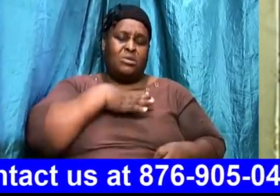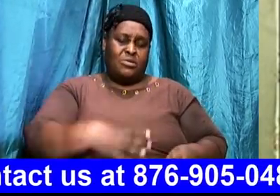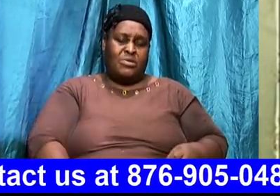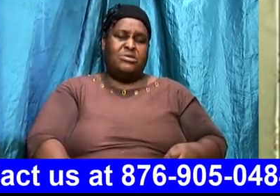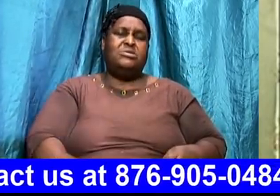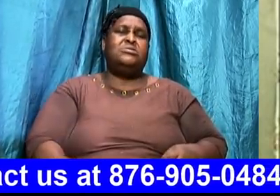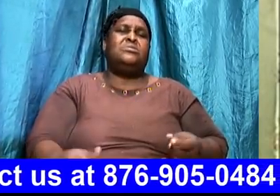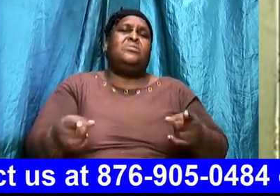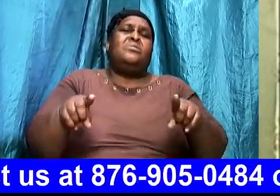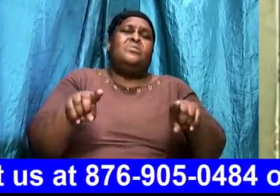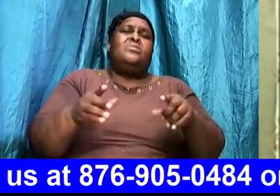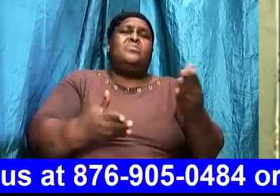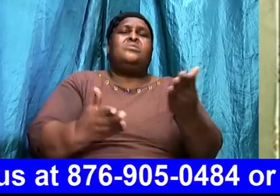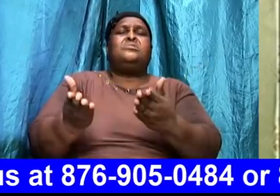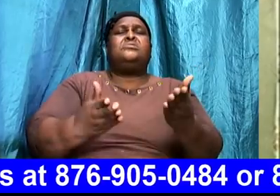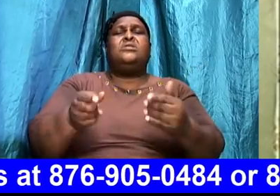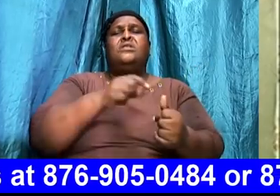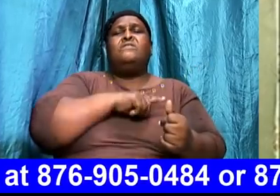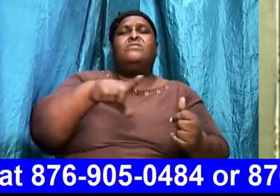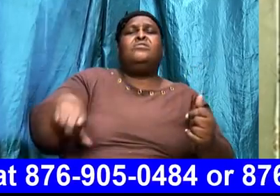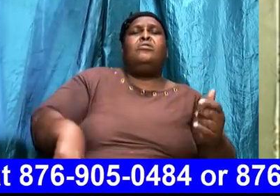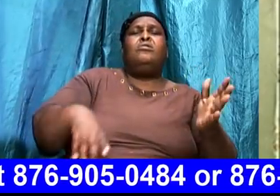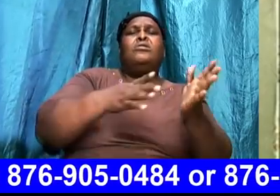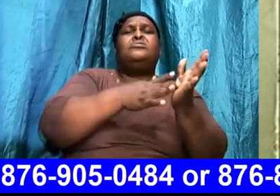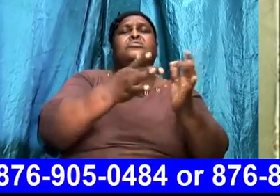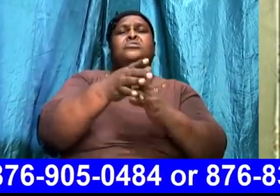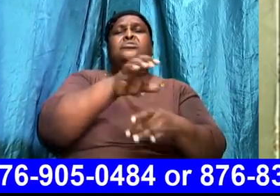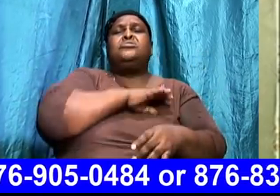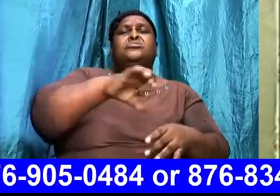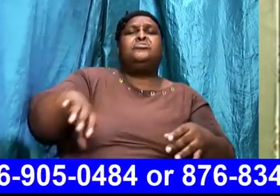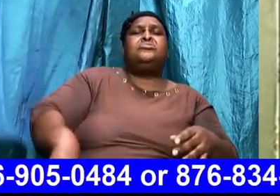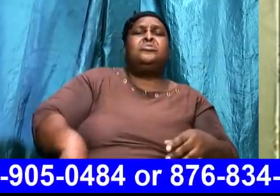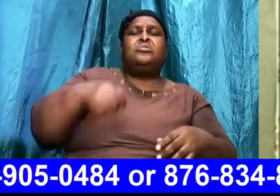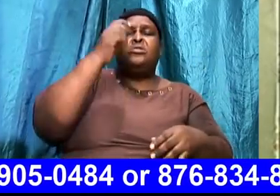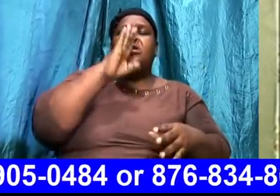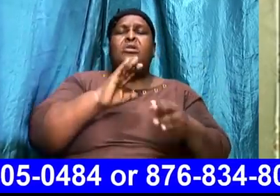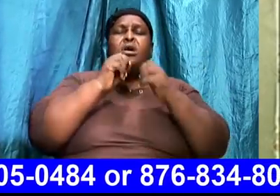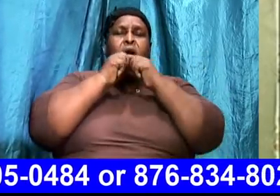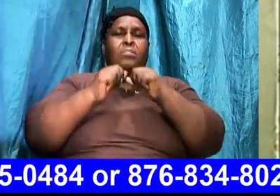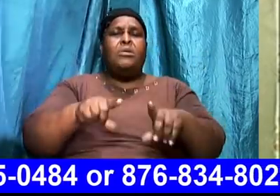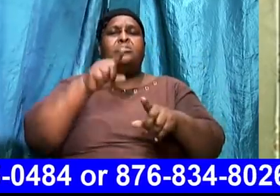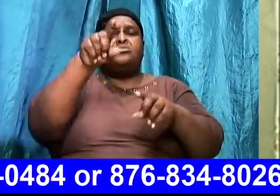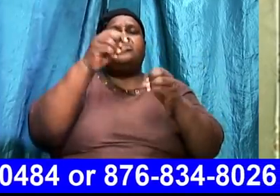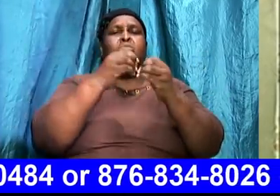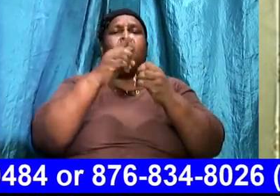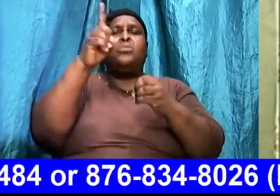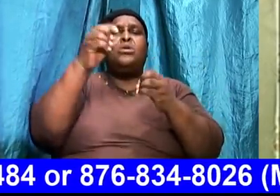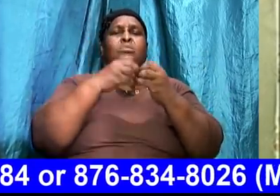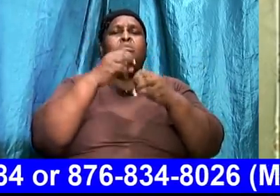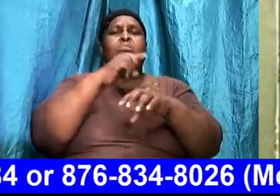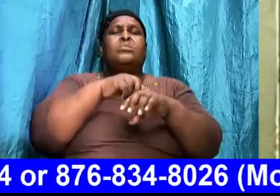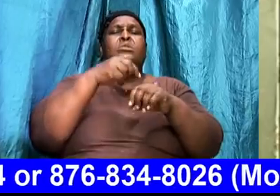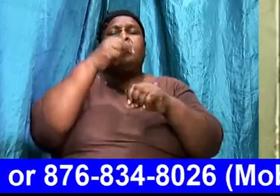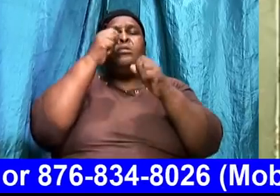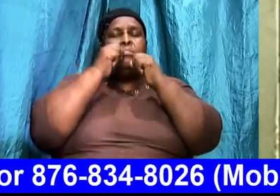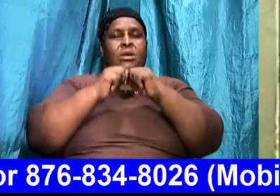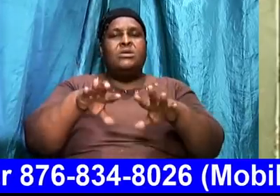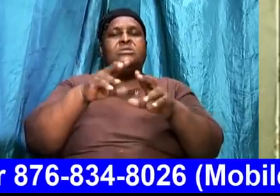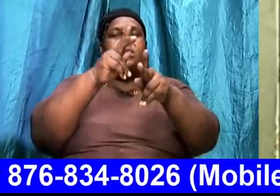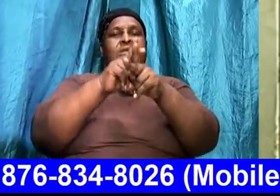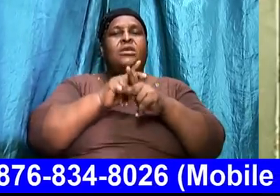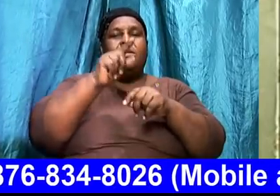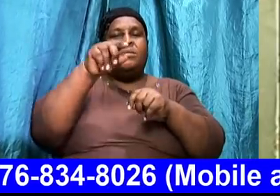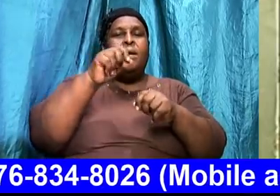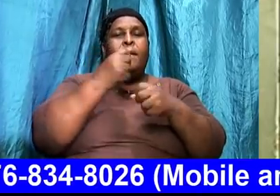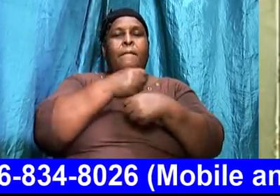While serving the Lord Jesus Christ. God bless you one more time. May the Lord bless. And keep you. And make his